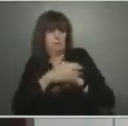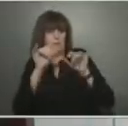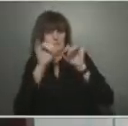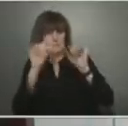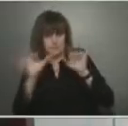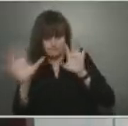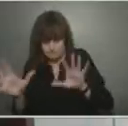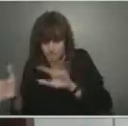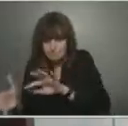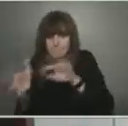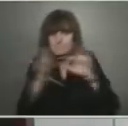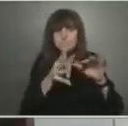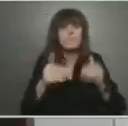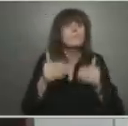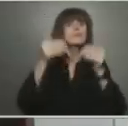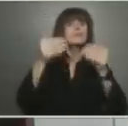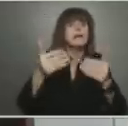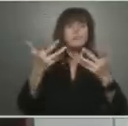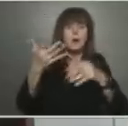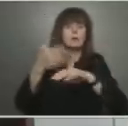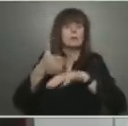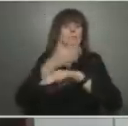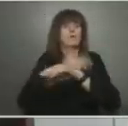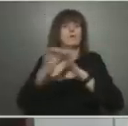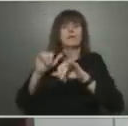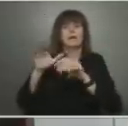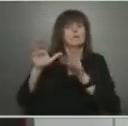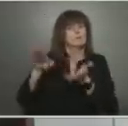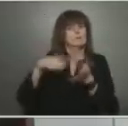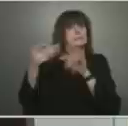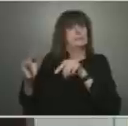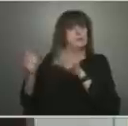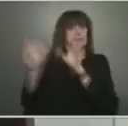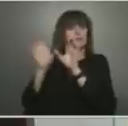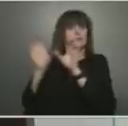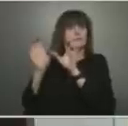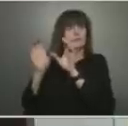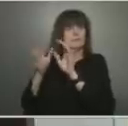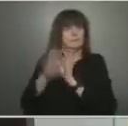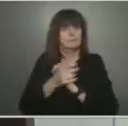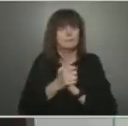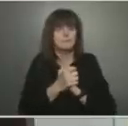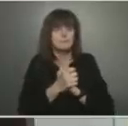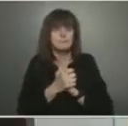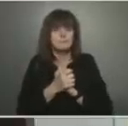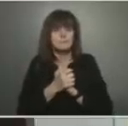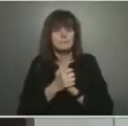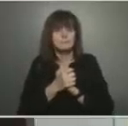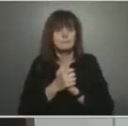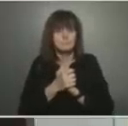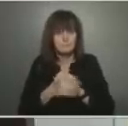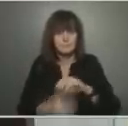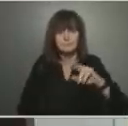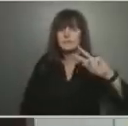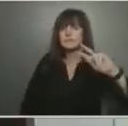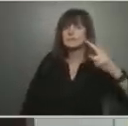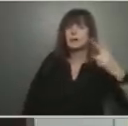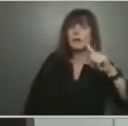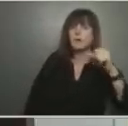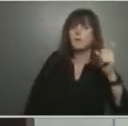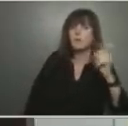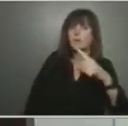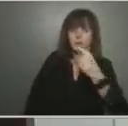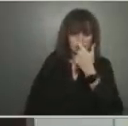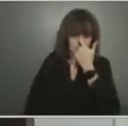Is that the largest outstanding question with the death data, though, whether people are dying because